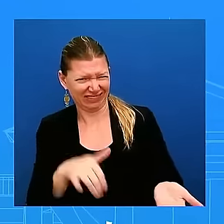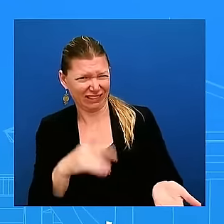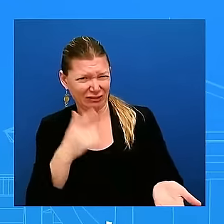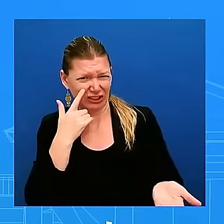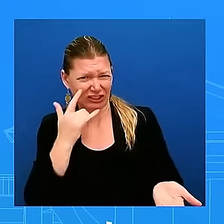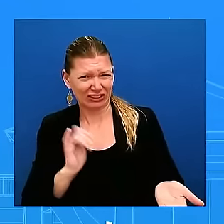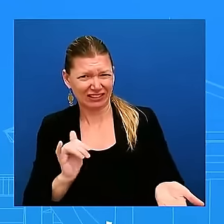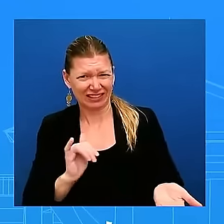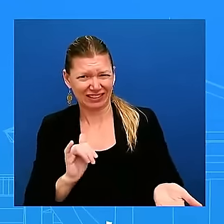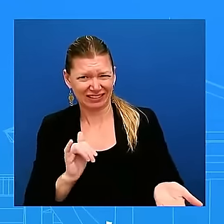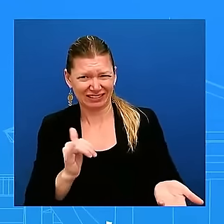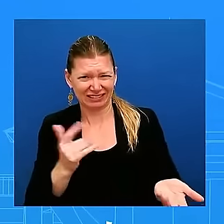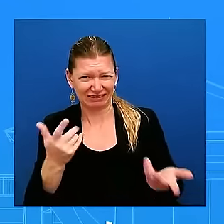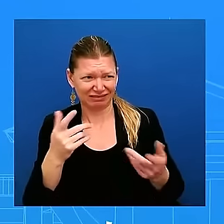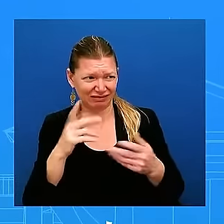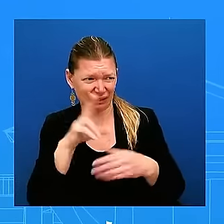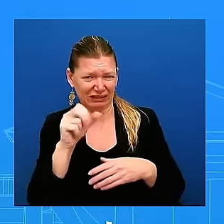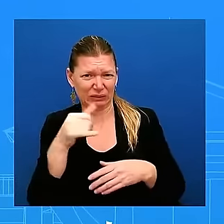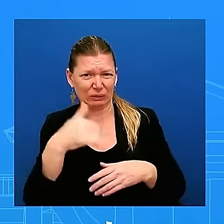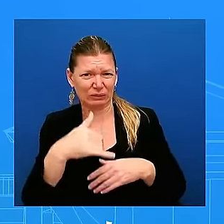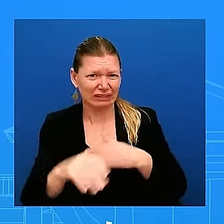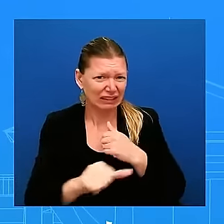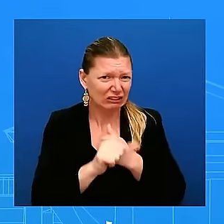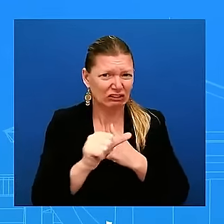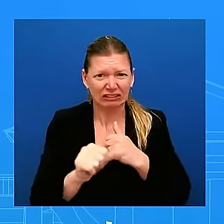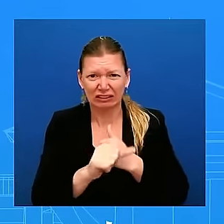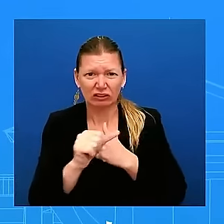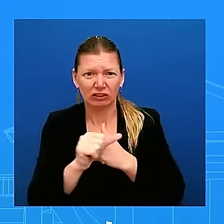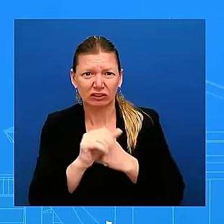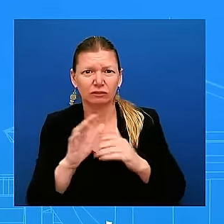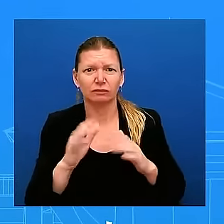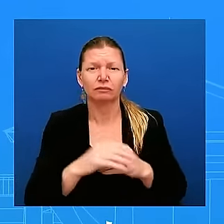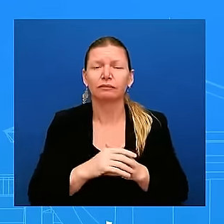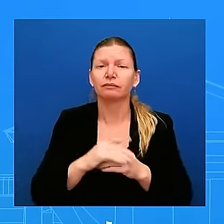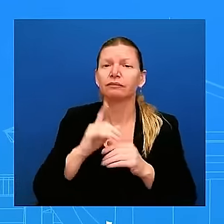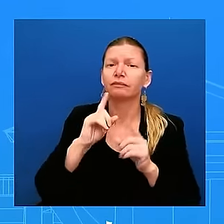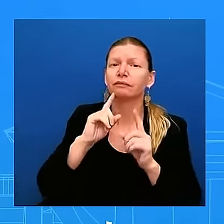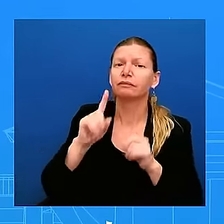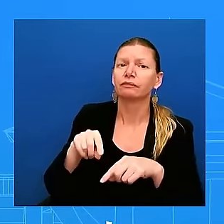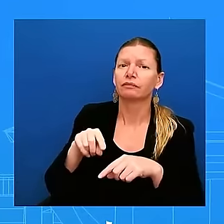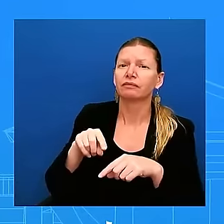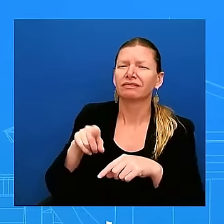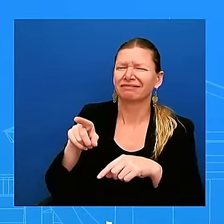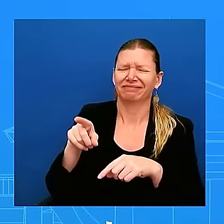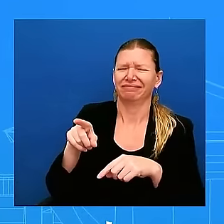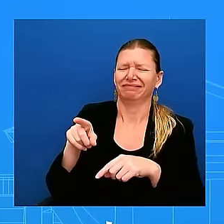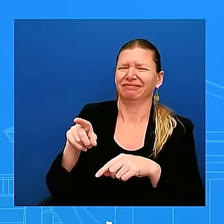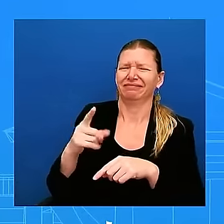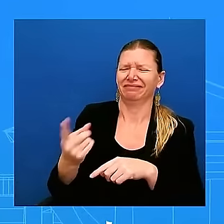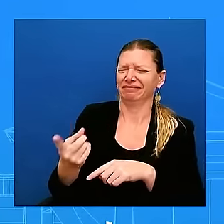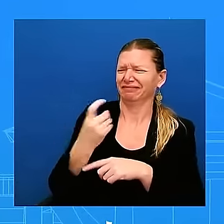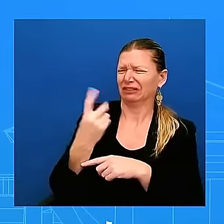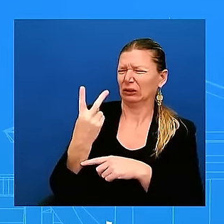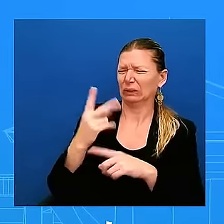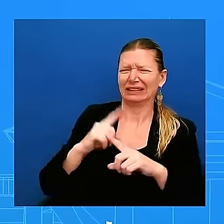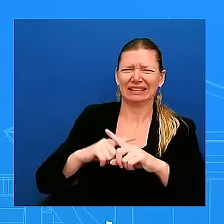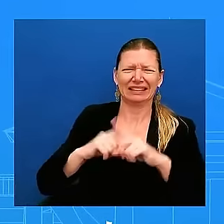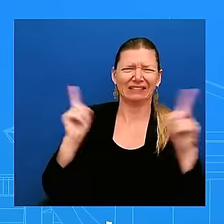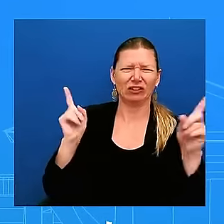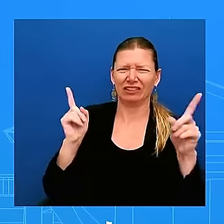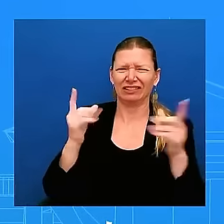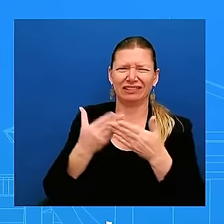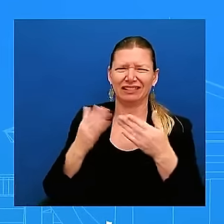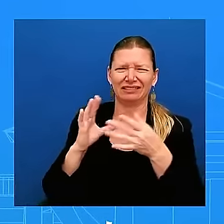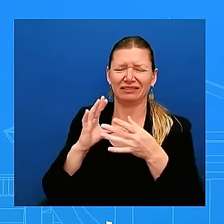uh springfield ohio and i said this last week and i'll repeat it here first of all we got to condemn any type of hateful smears and conspiracy